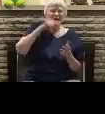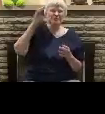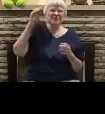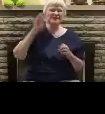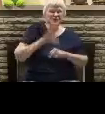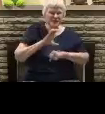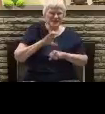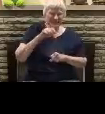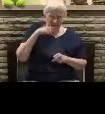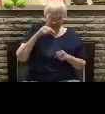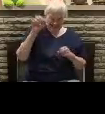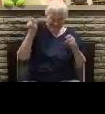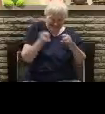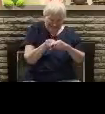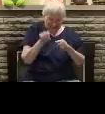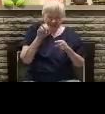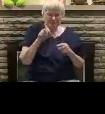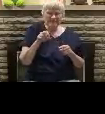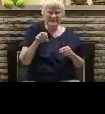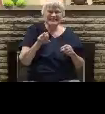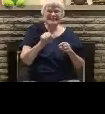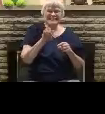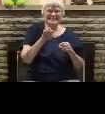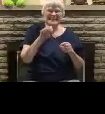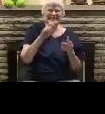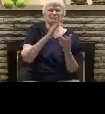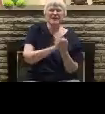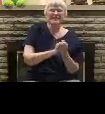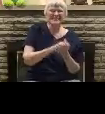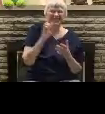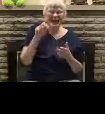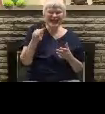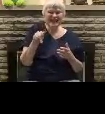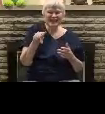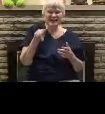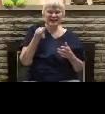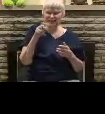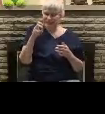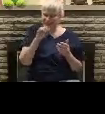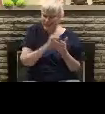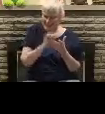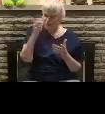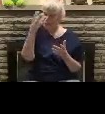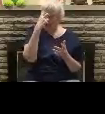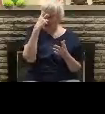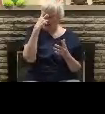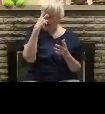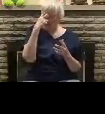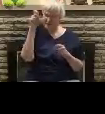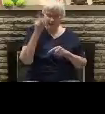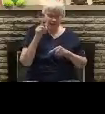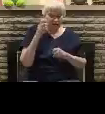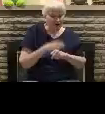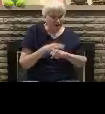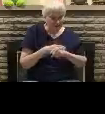to stand up in pulpits and say, Same-sex marriage is okay. That is a blindness that you cannot describe in